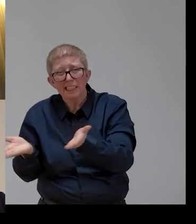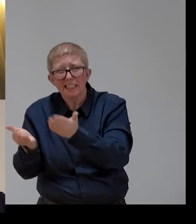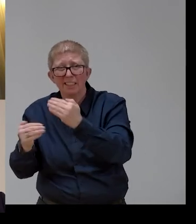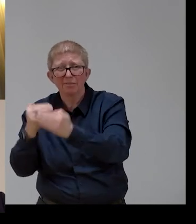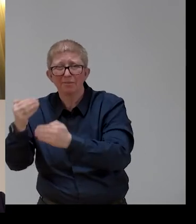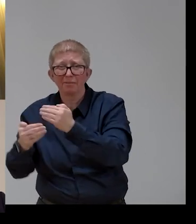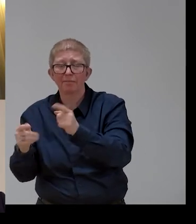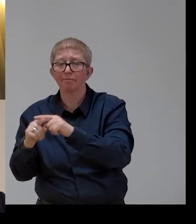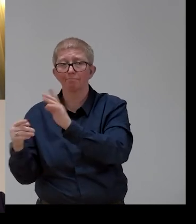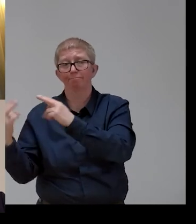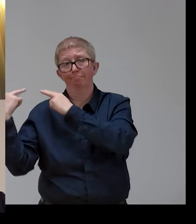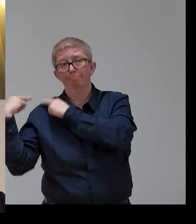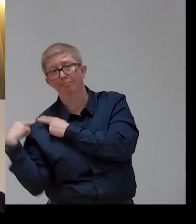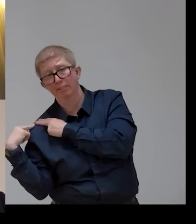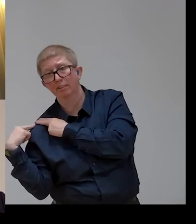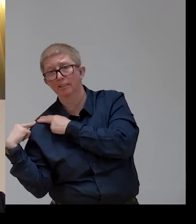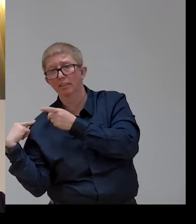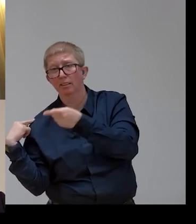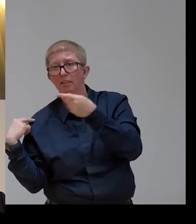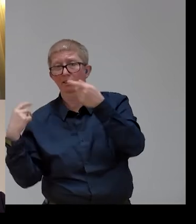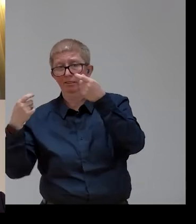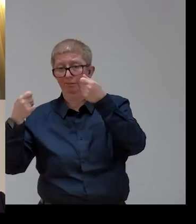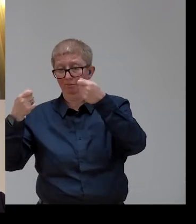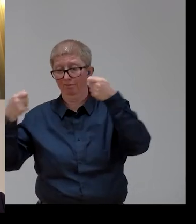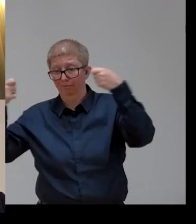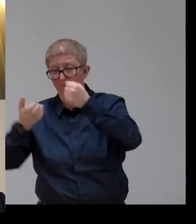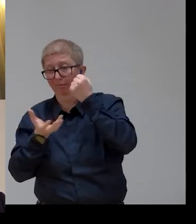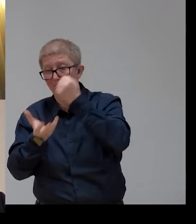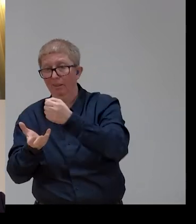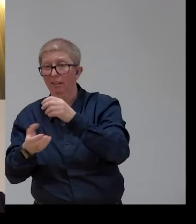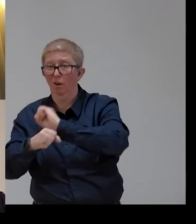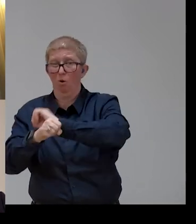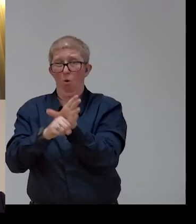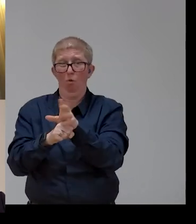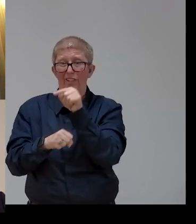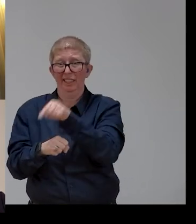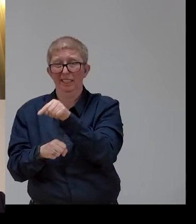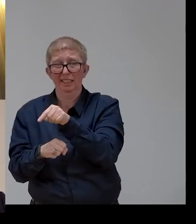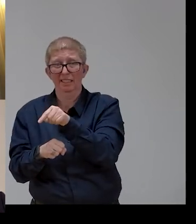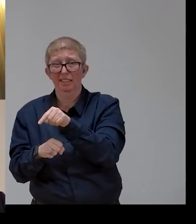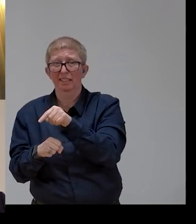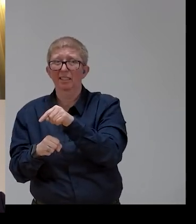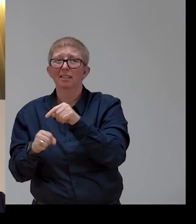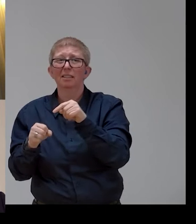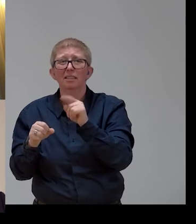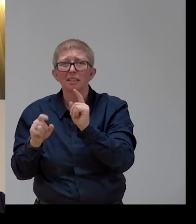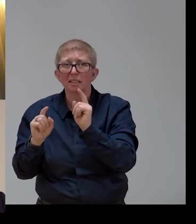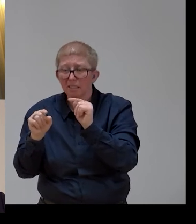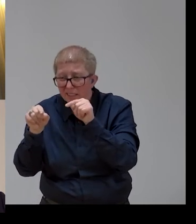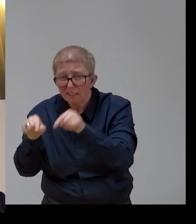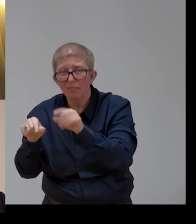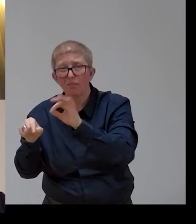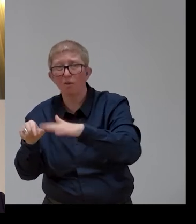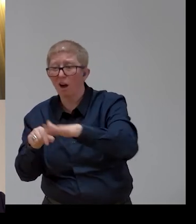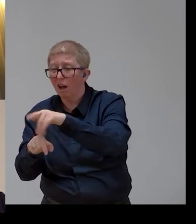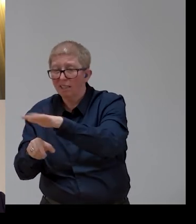to the COVID, to maximize their use and to make them implement them in a way that are disability inclusive,